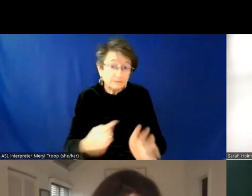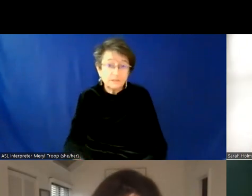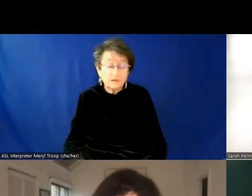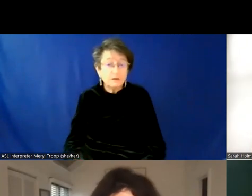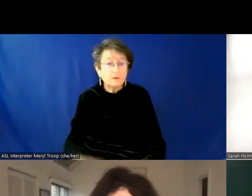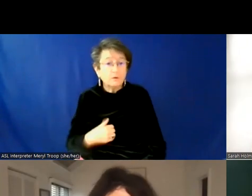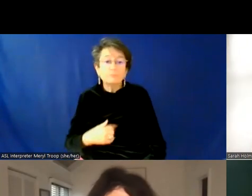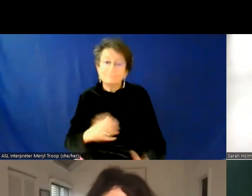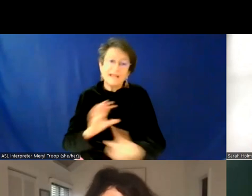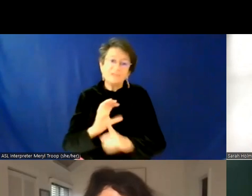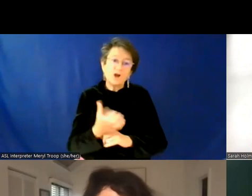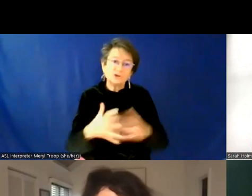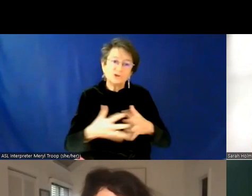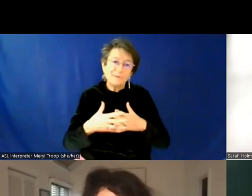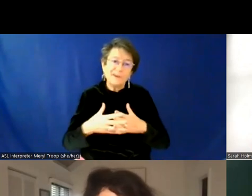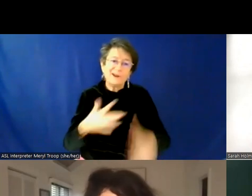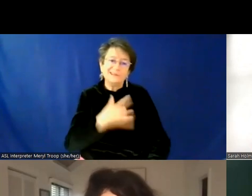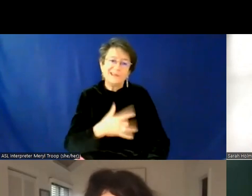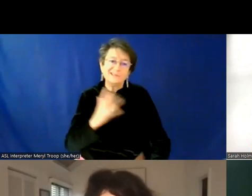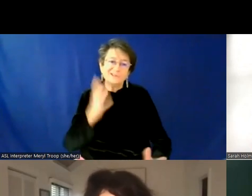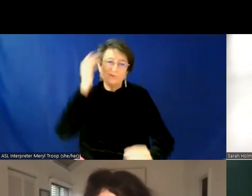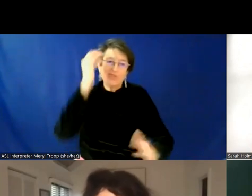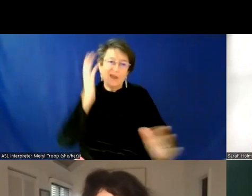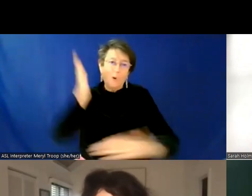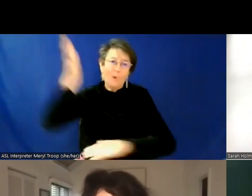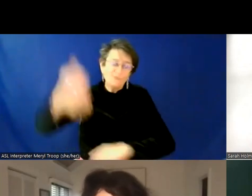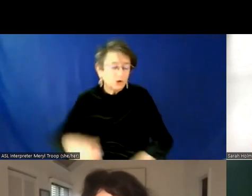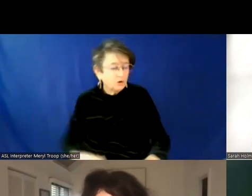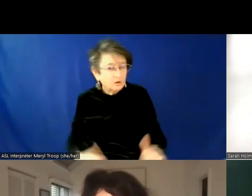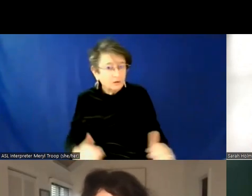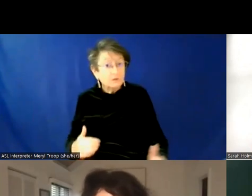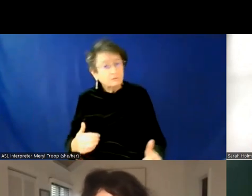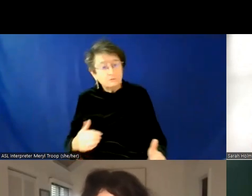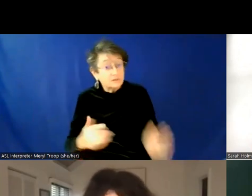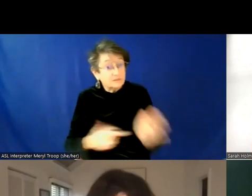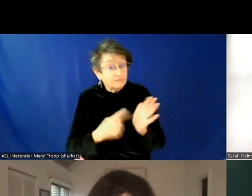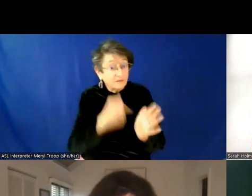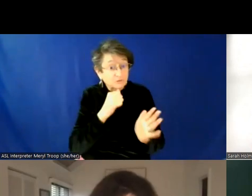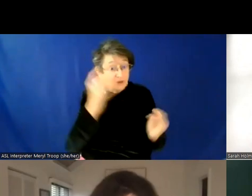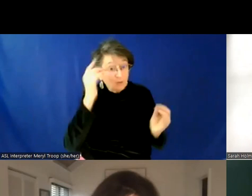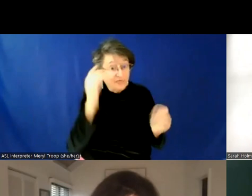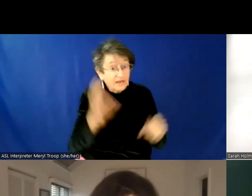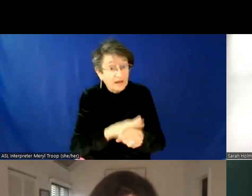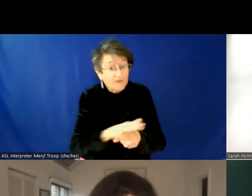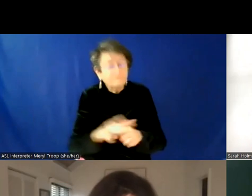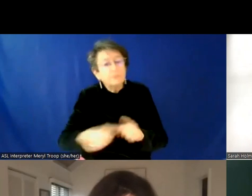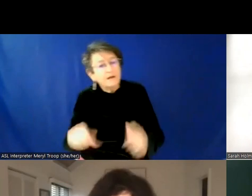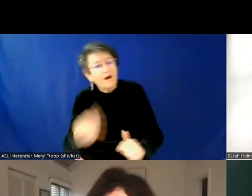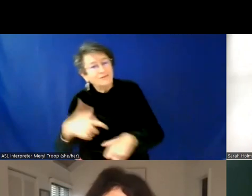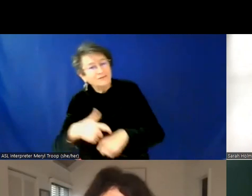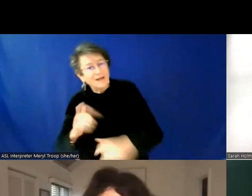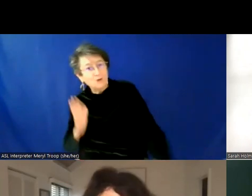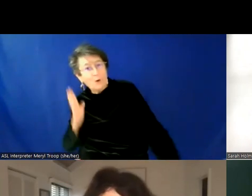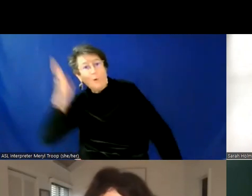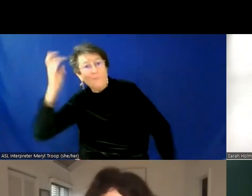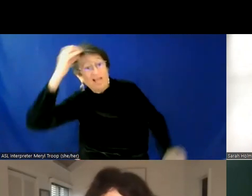overthink things. Um, sometimes we don't think enough, but I think a lot of times we overthink things. And I think just asking, you know, asking somebody, you know, can